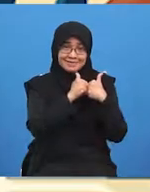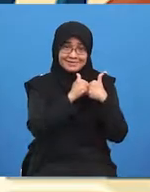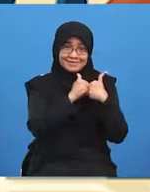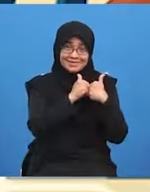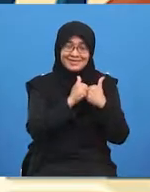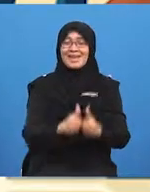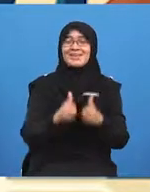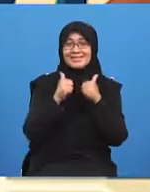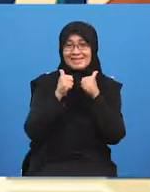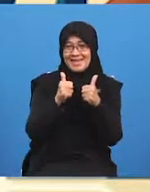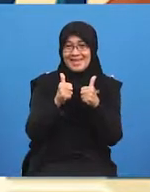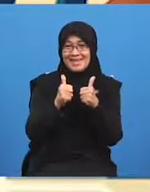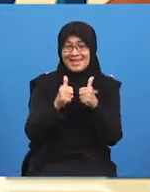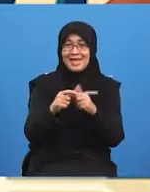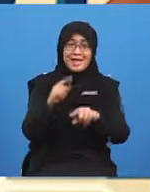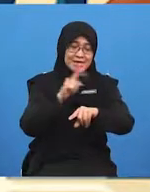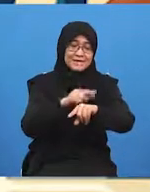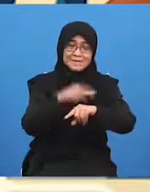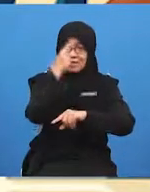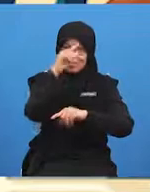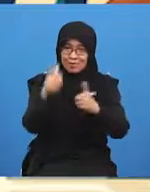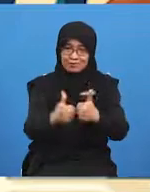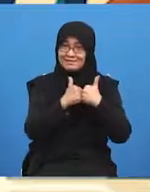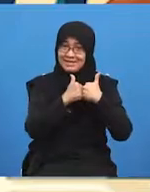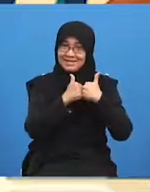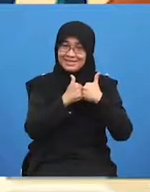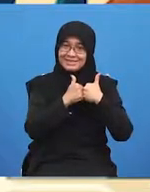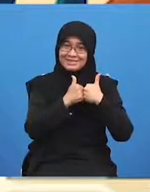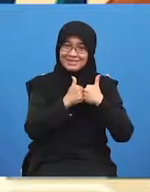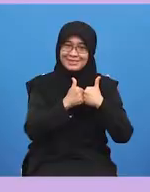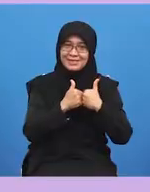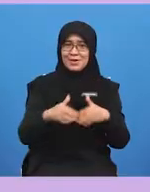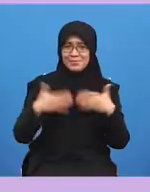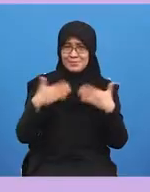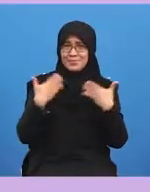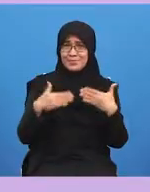yay time for a challenge i'm so excited